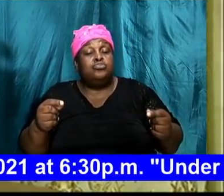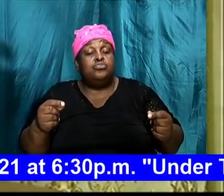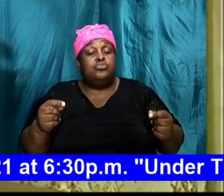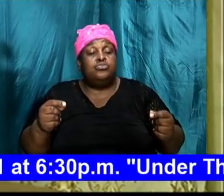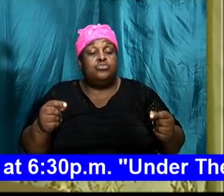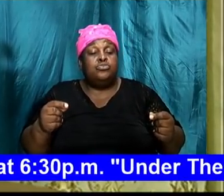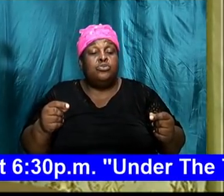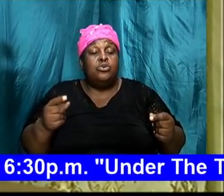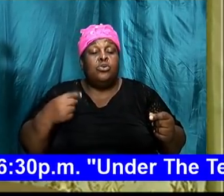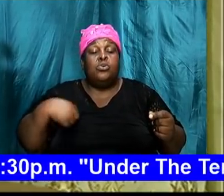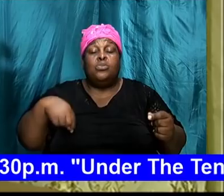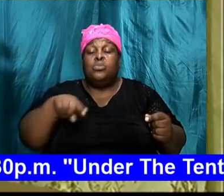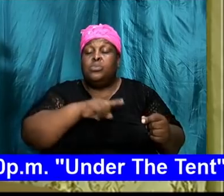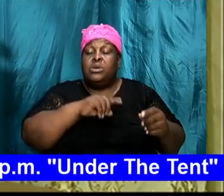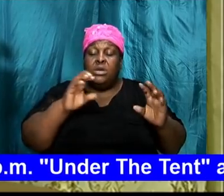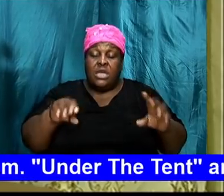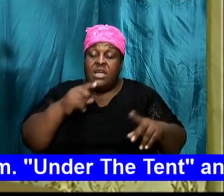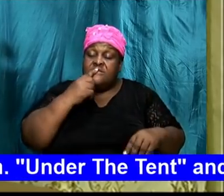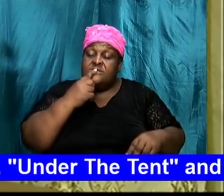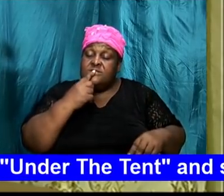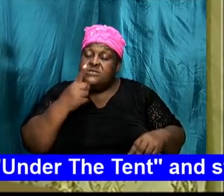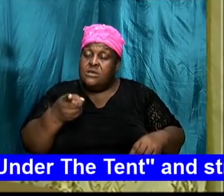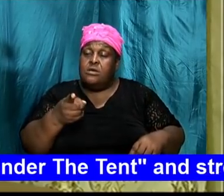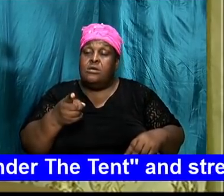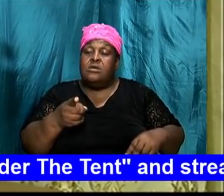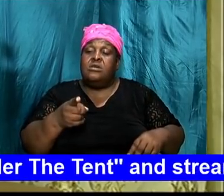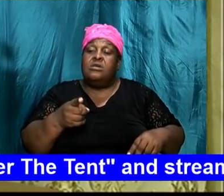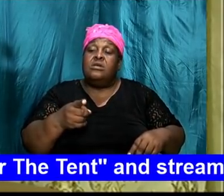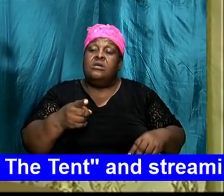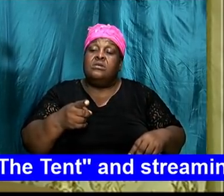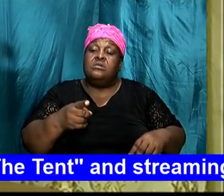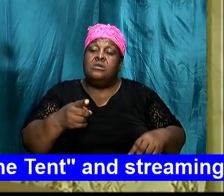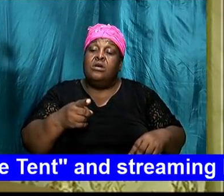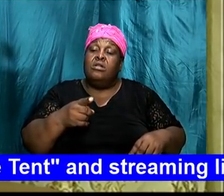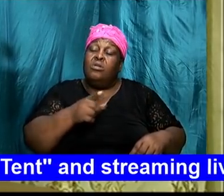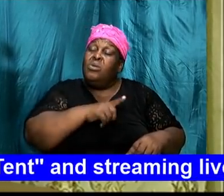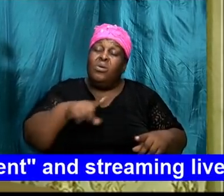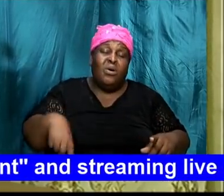can say Lord is this your will